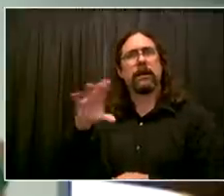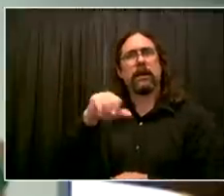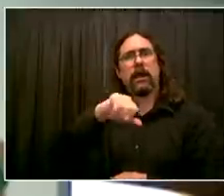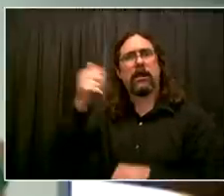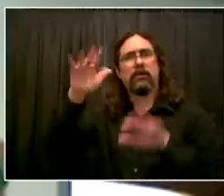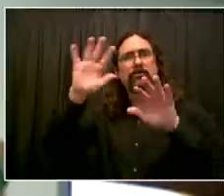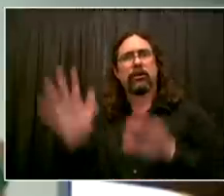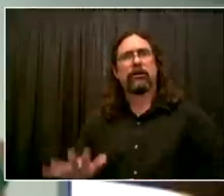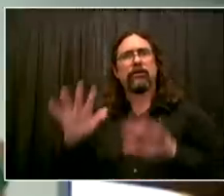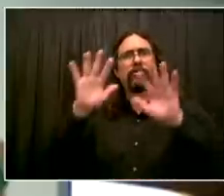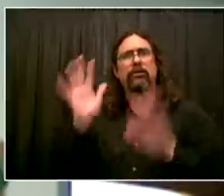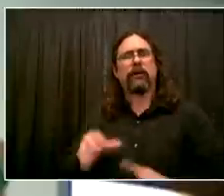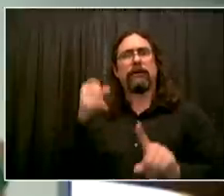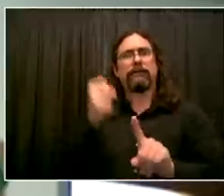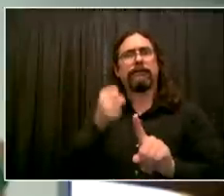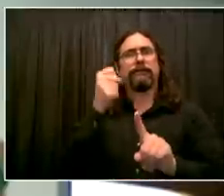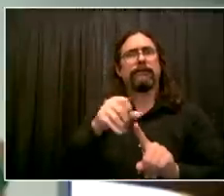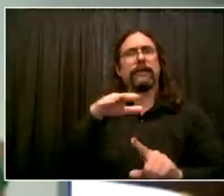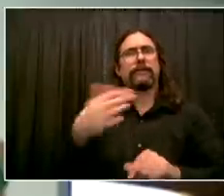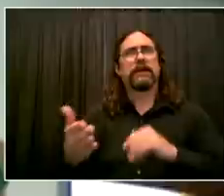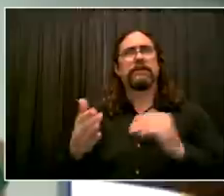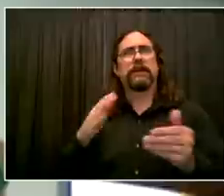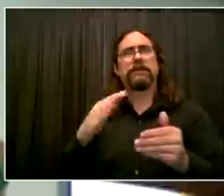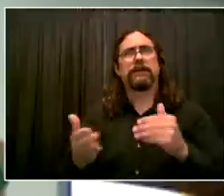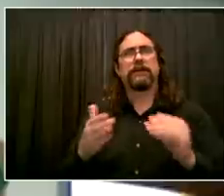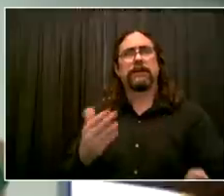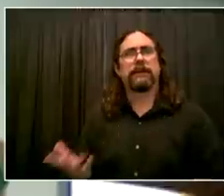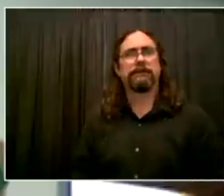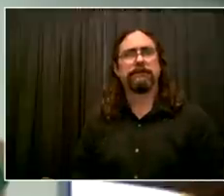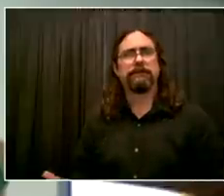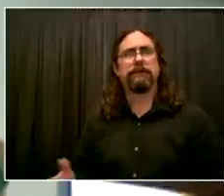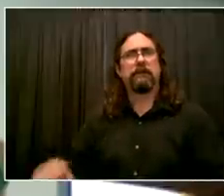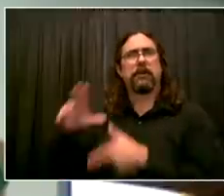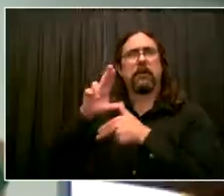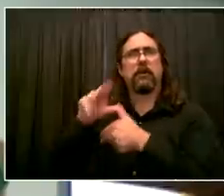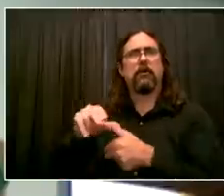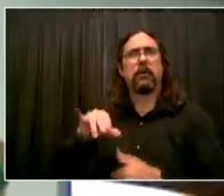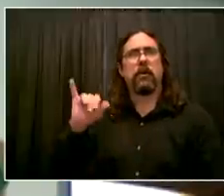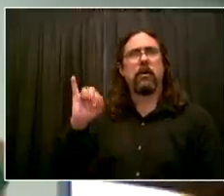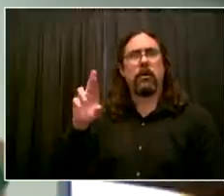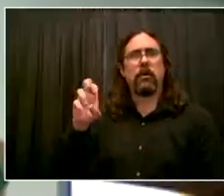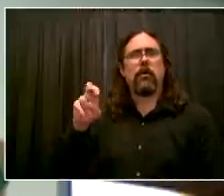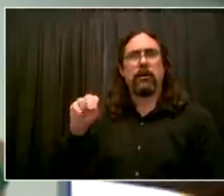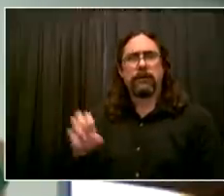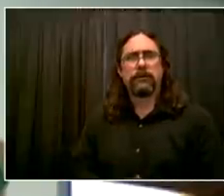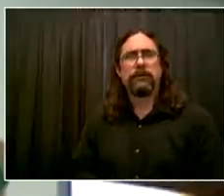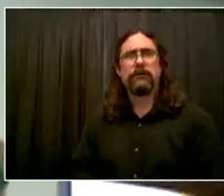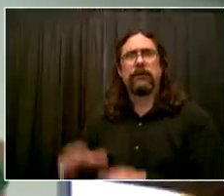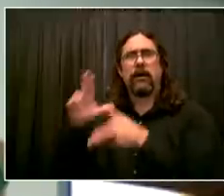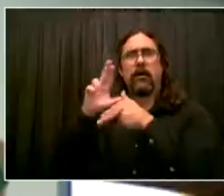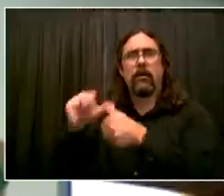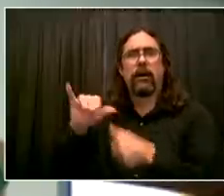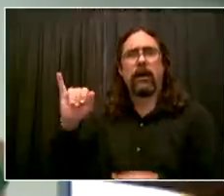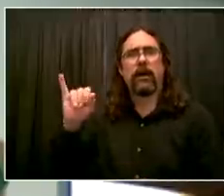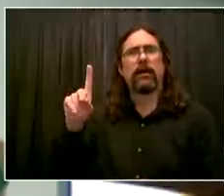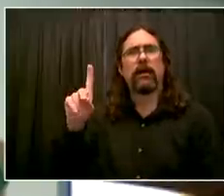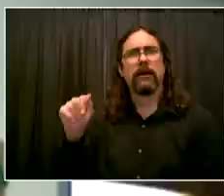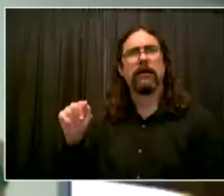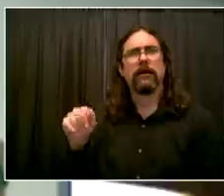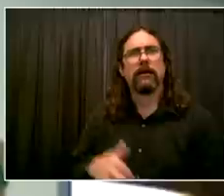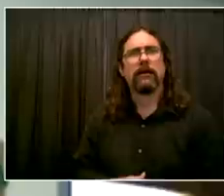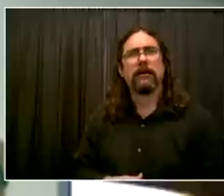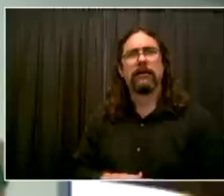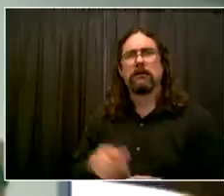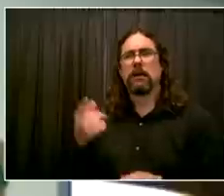Ida and affected DP properties and communities in our upstate watershed where three people died. You know,